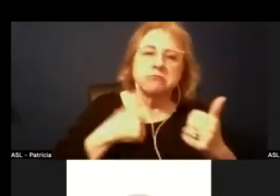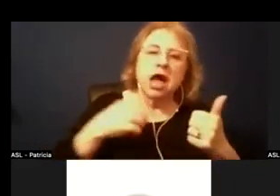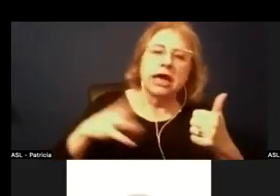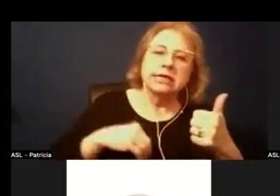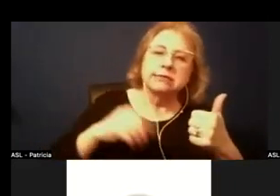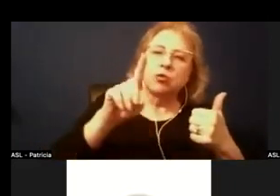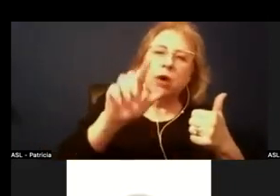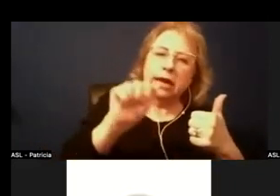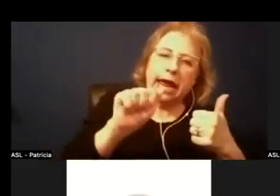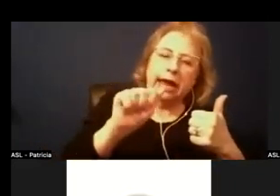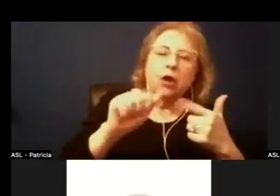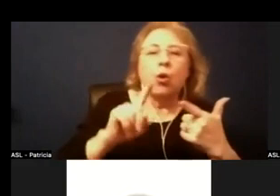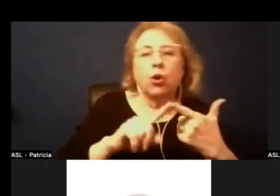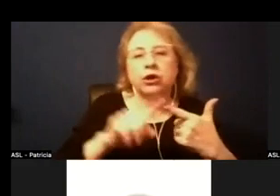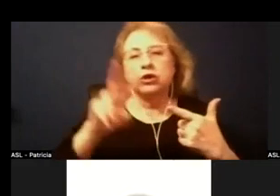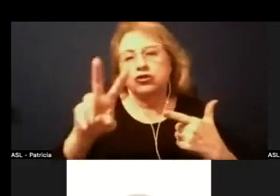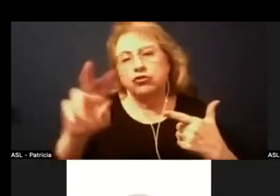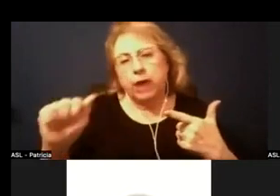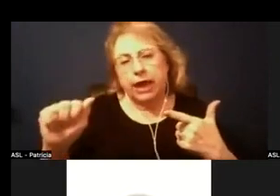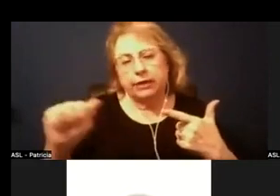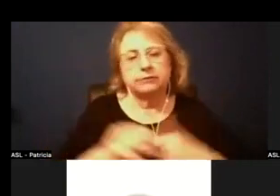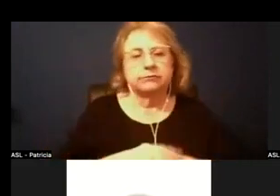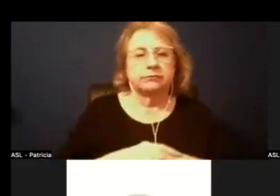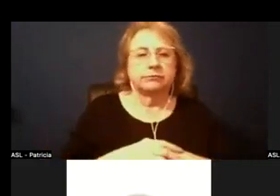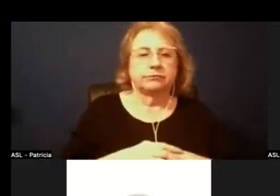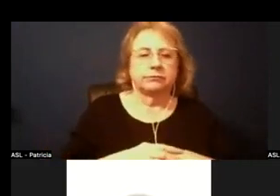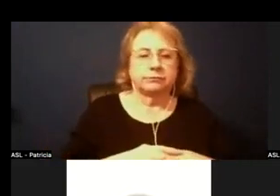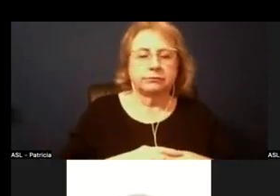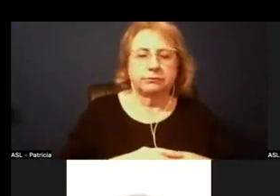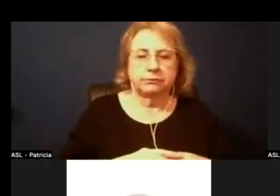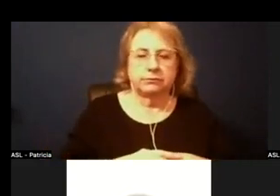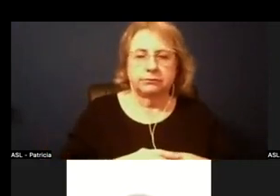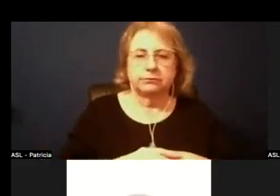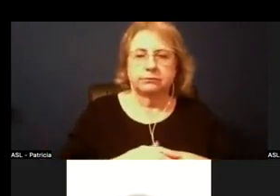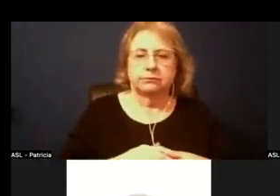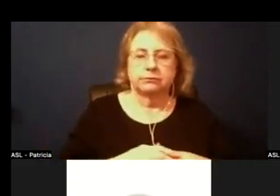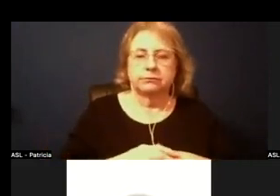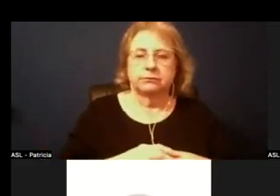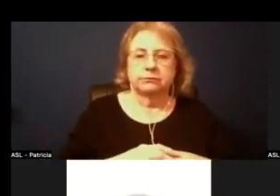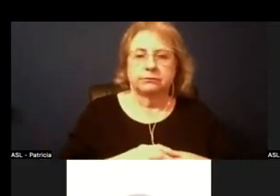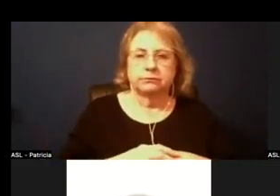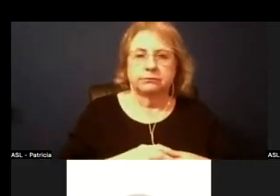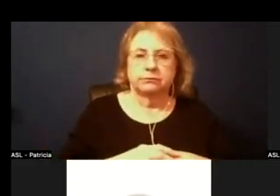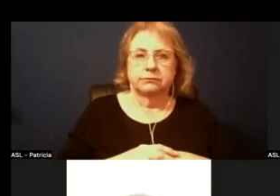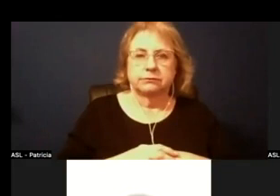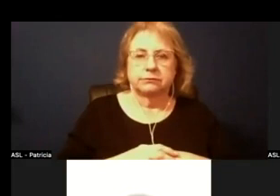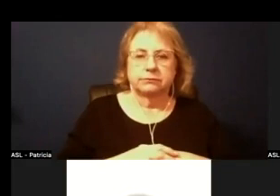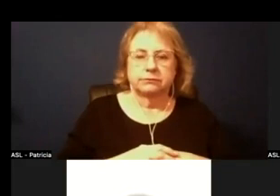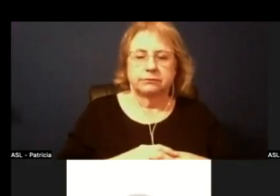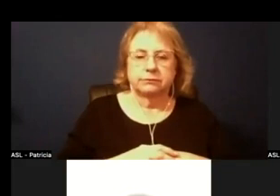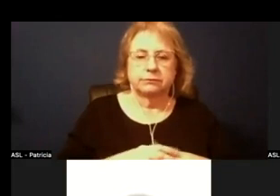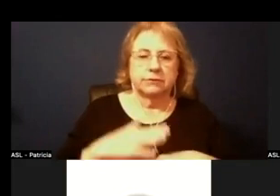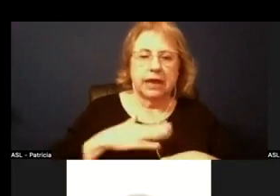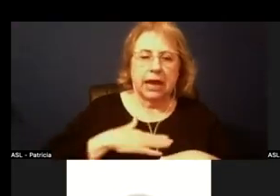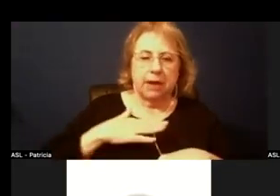my preference